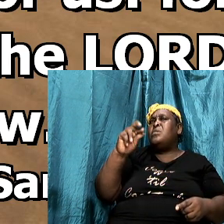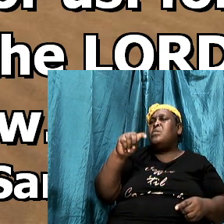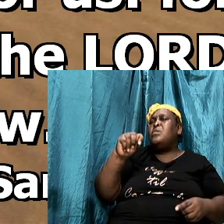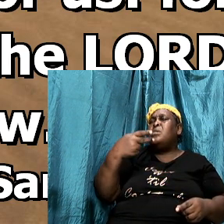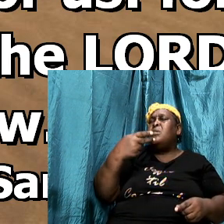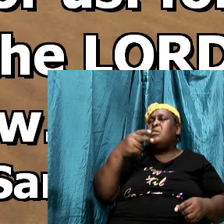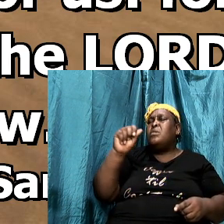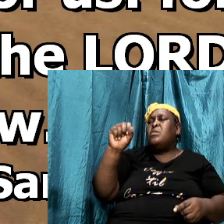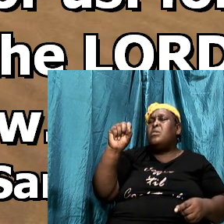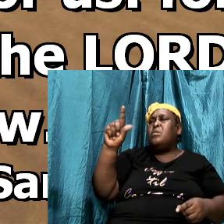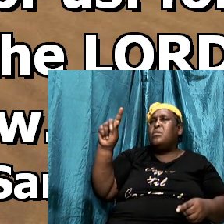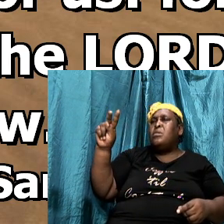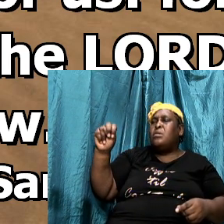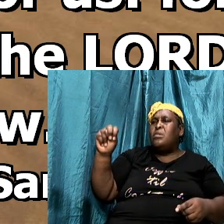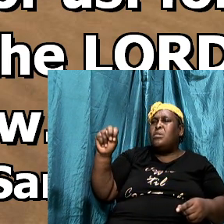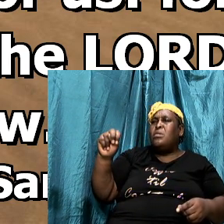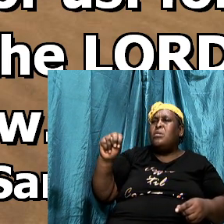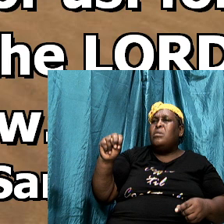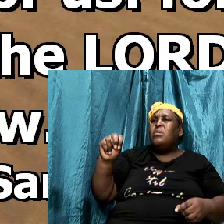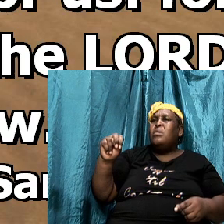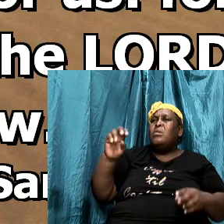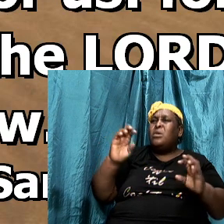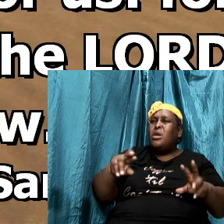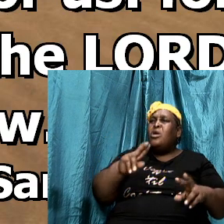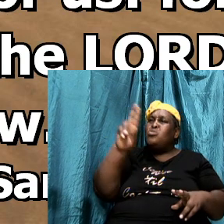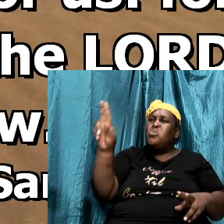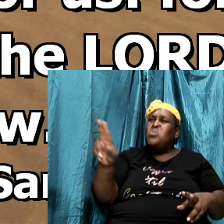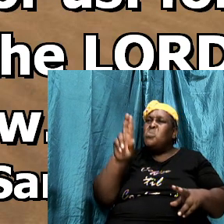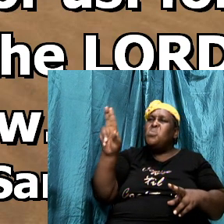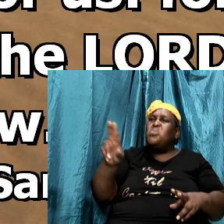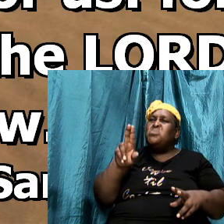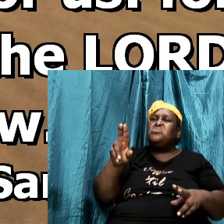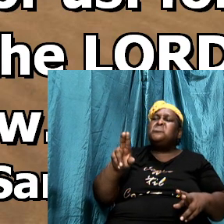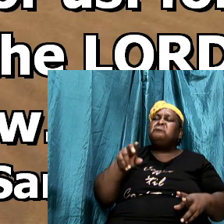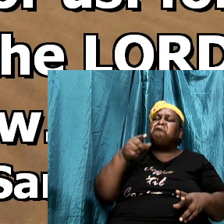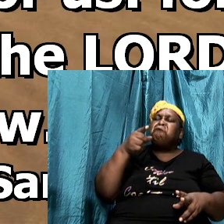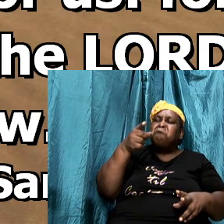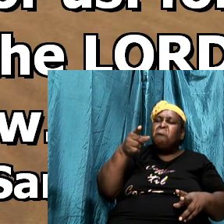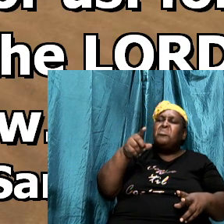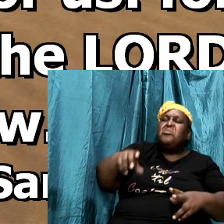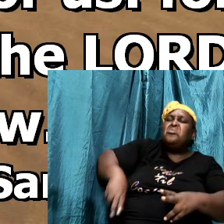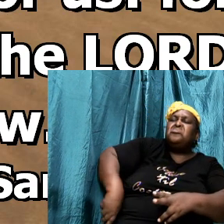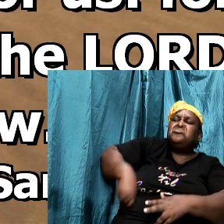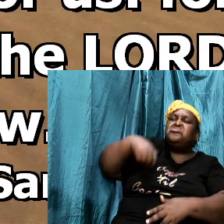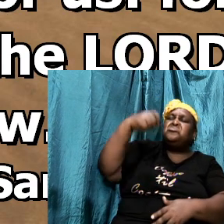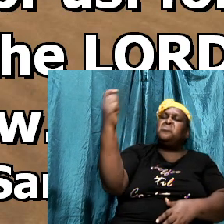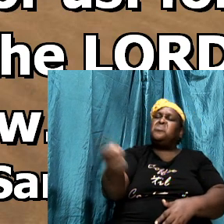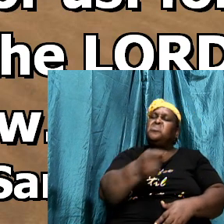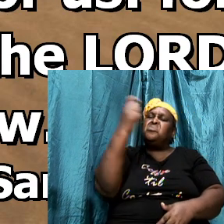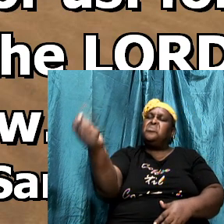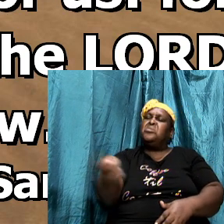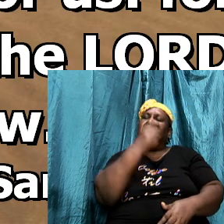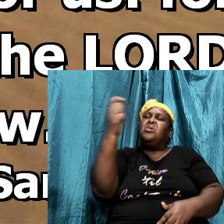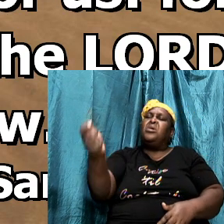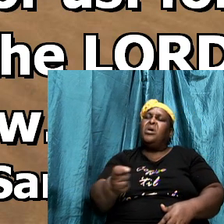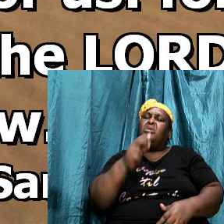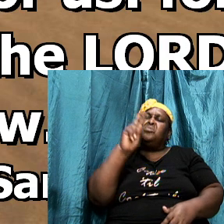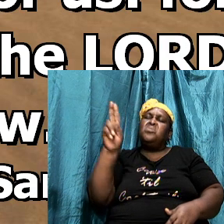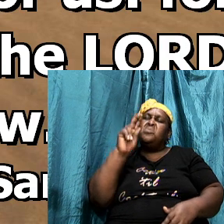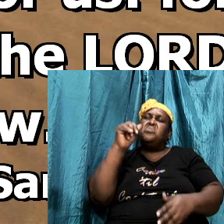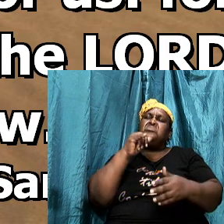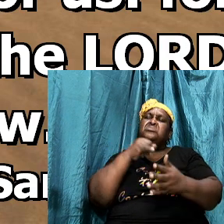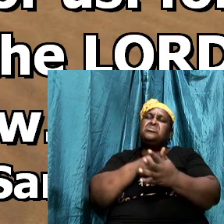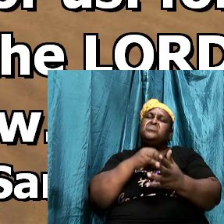was one that could have used his sword and use it well. But even with all of that, Jonathan